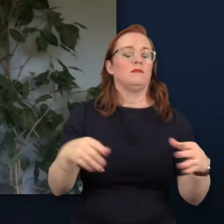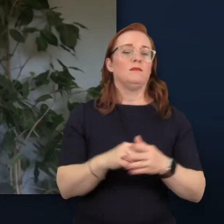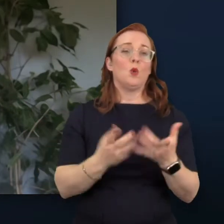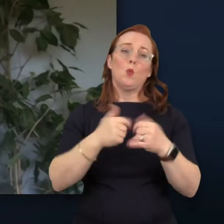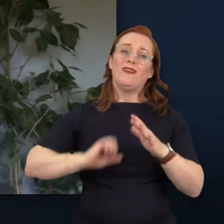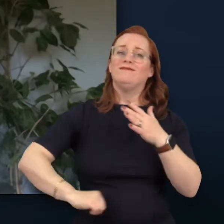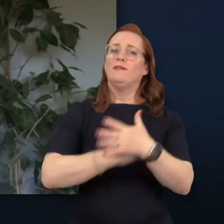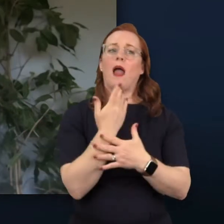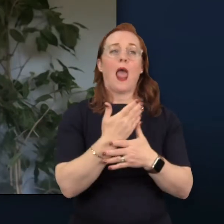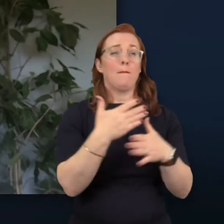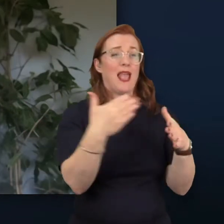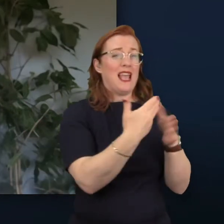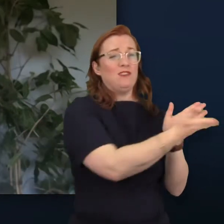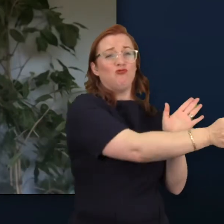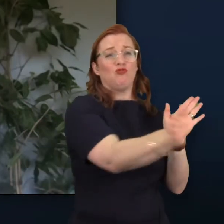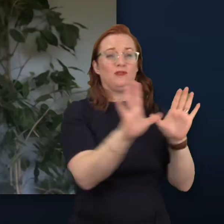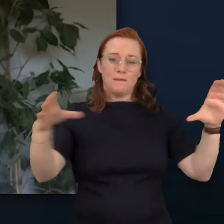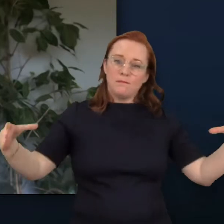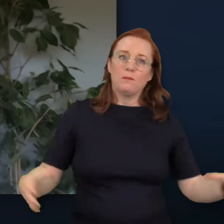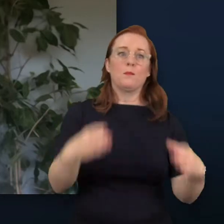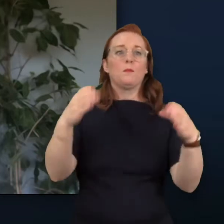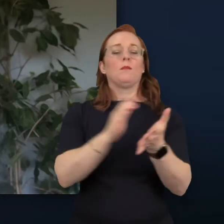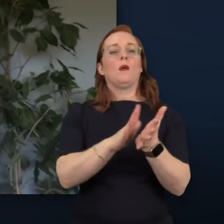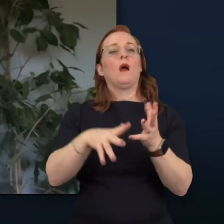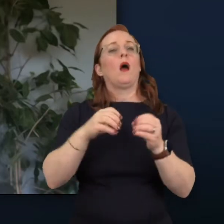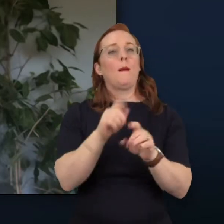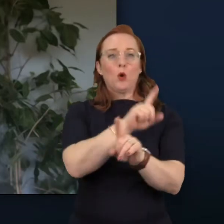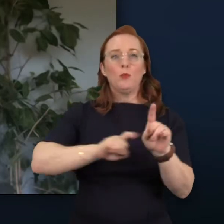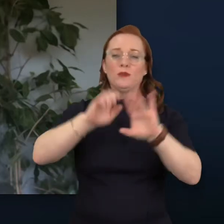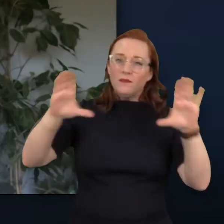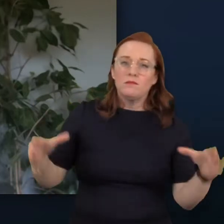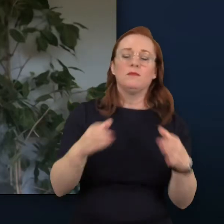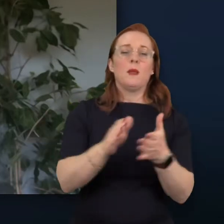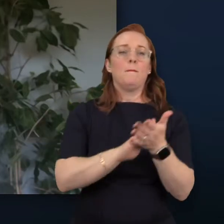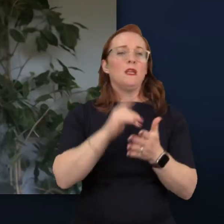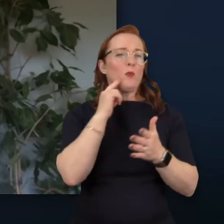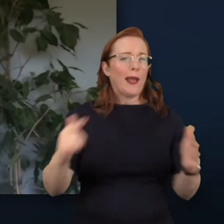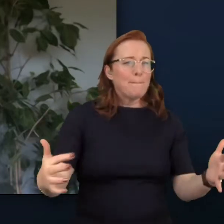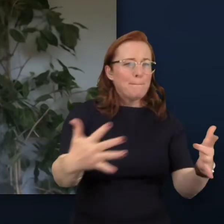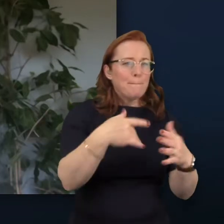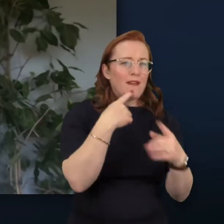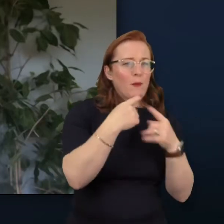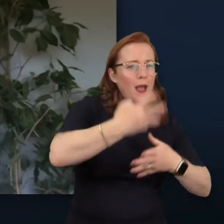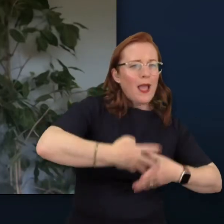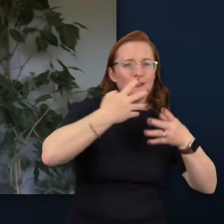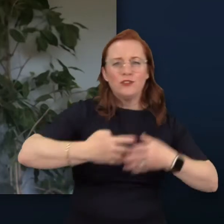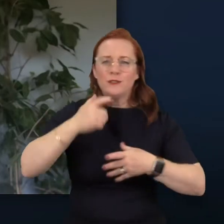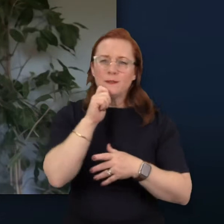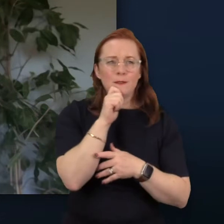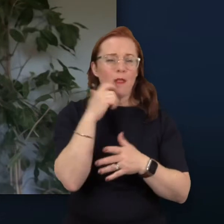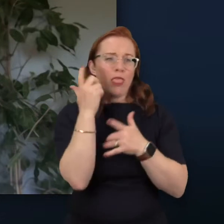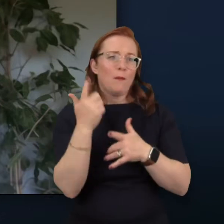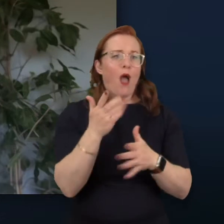hub and community, we will be able to gather the data to monitor roles and careers most suited to our